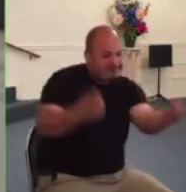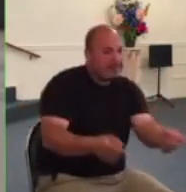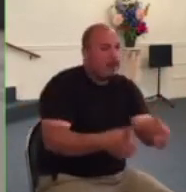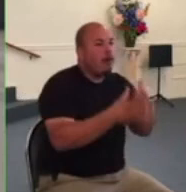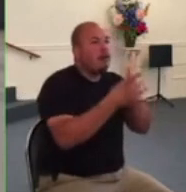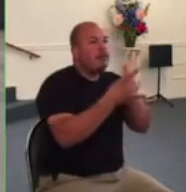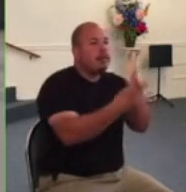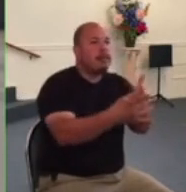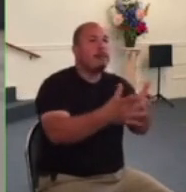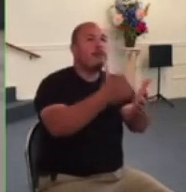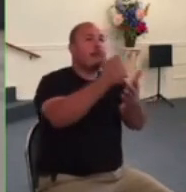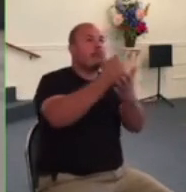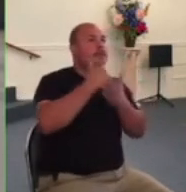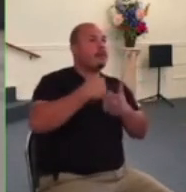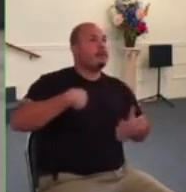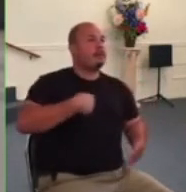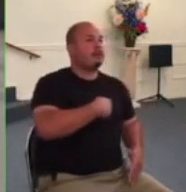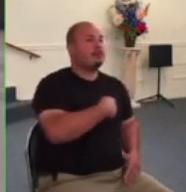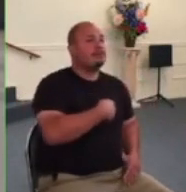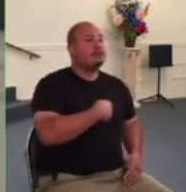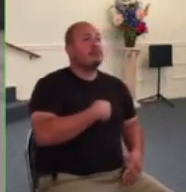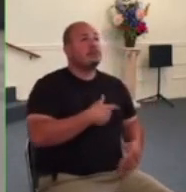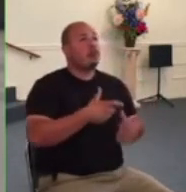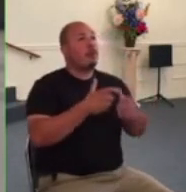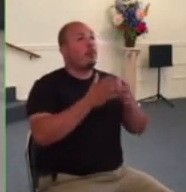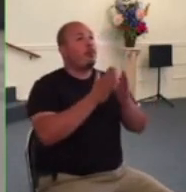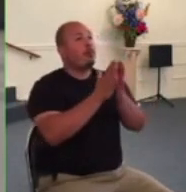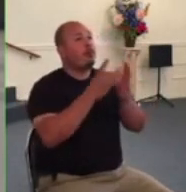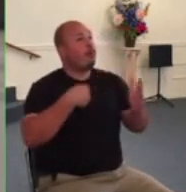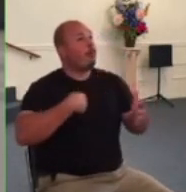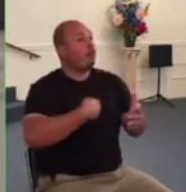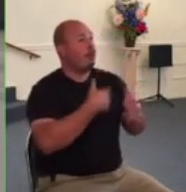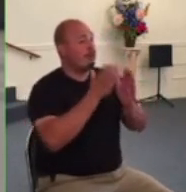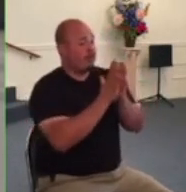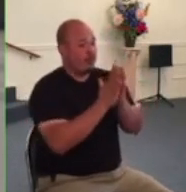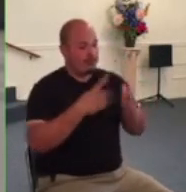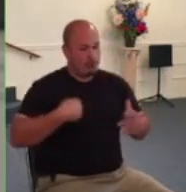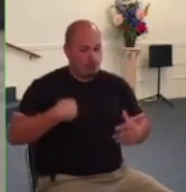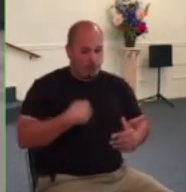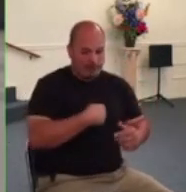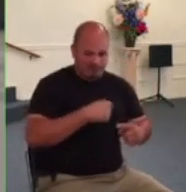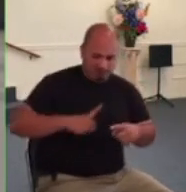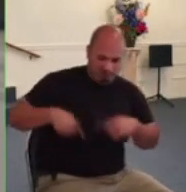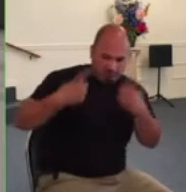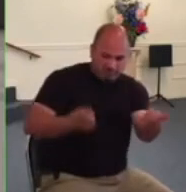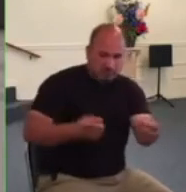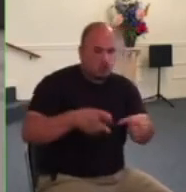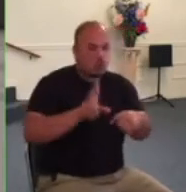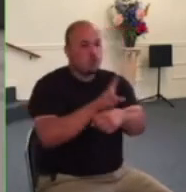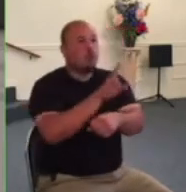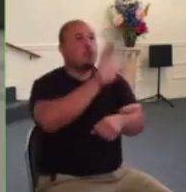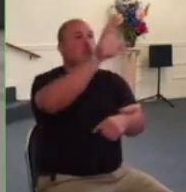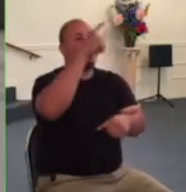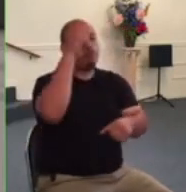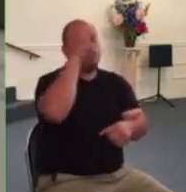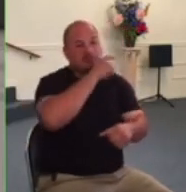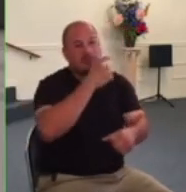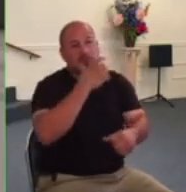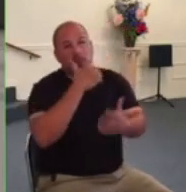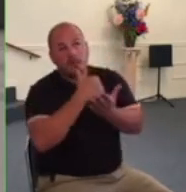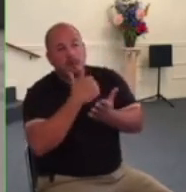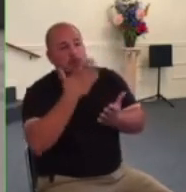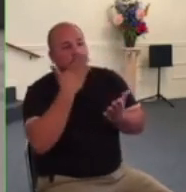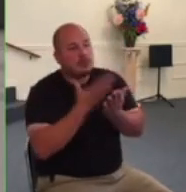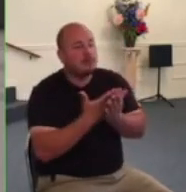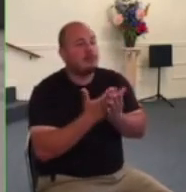wisdom and we we hope and pray that we've used it well lord whatever is to come in the days ahead would you guide us and